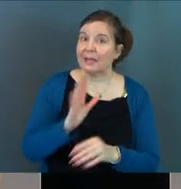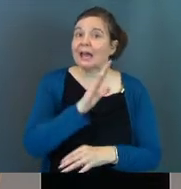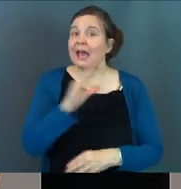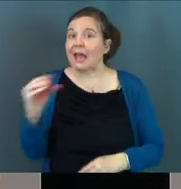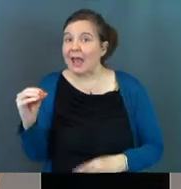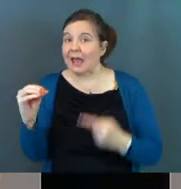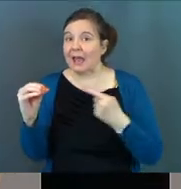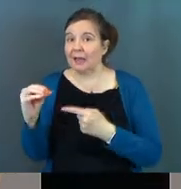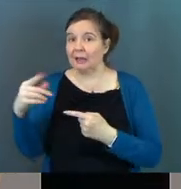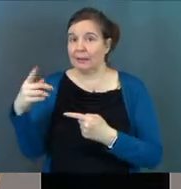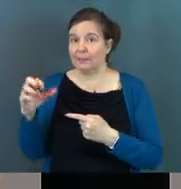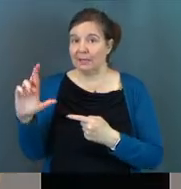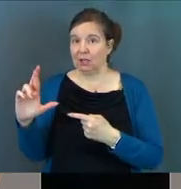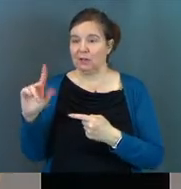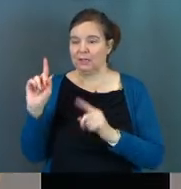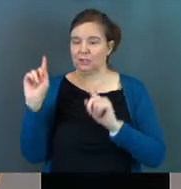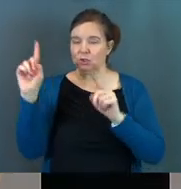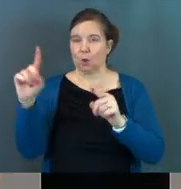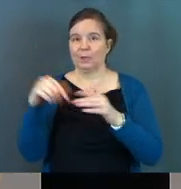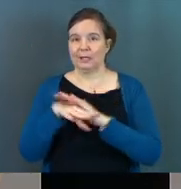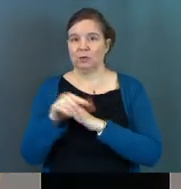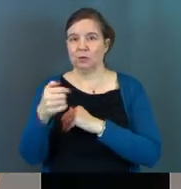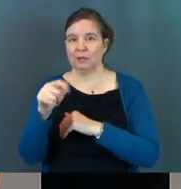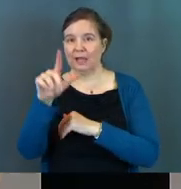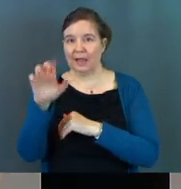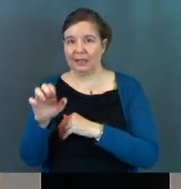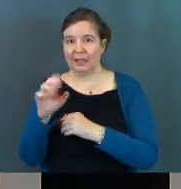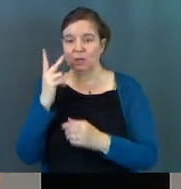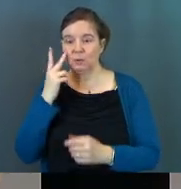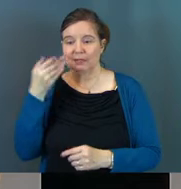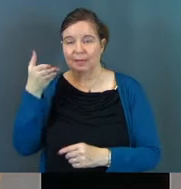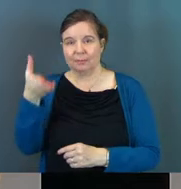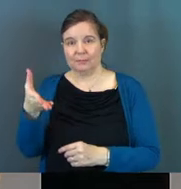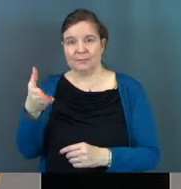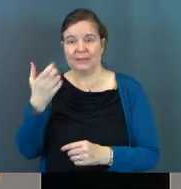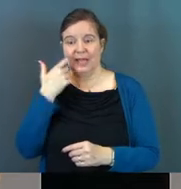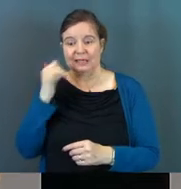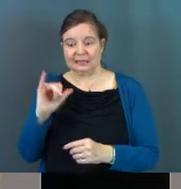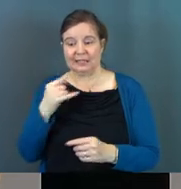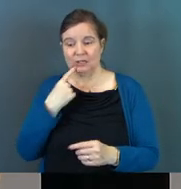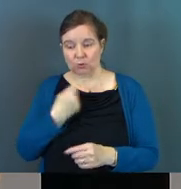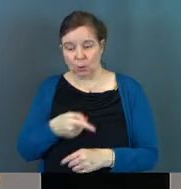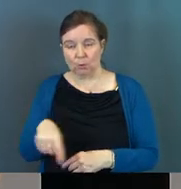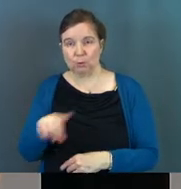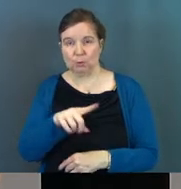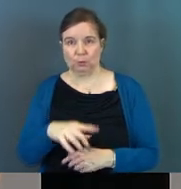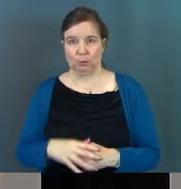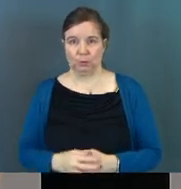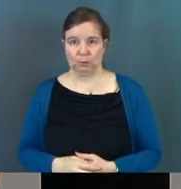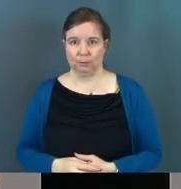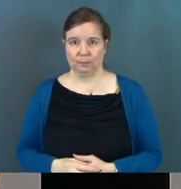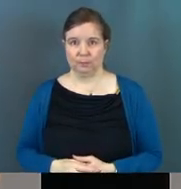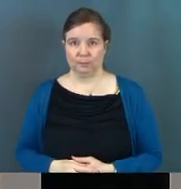and Peter that he is going ahead of you into Galilee. And then you will see him just as he told you.